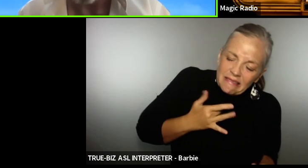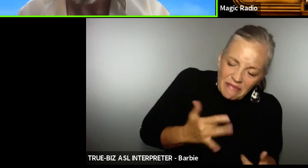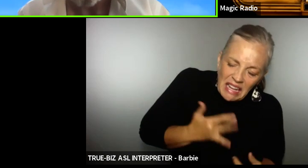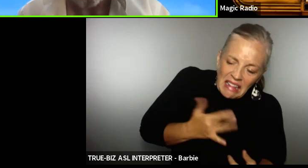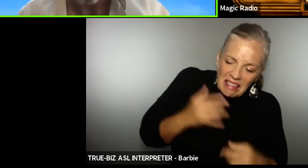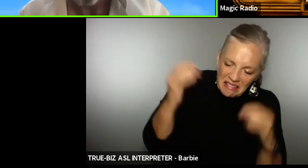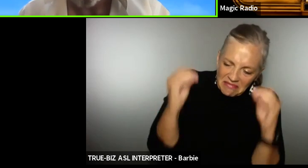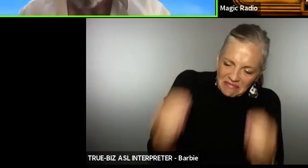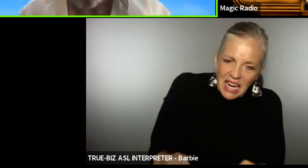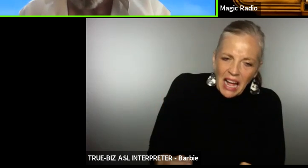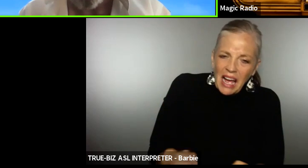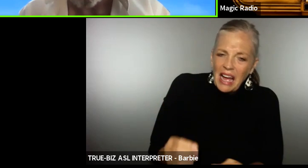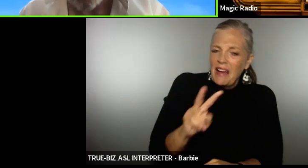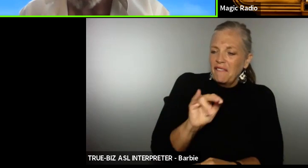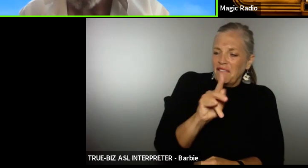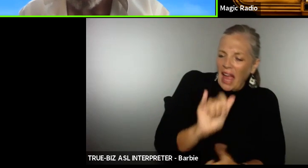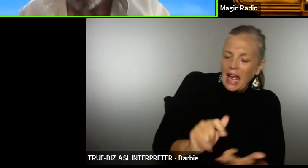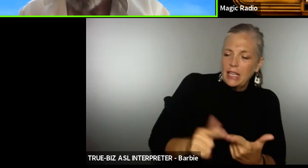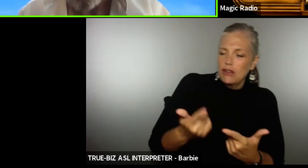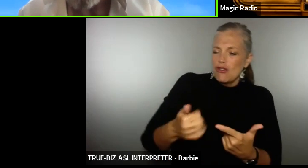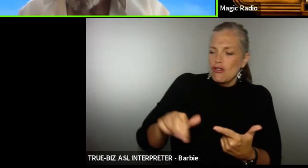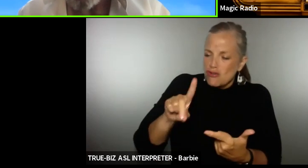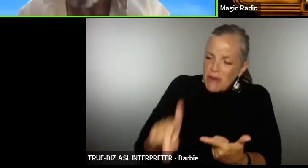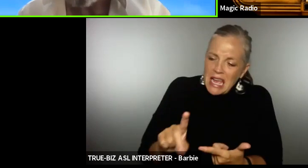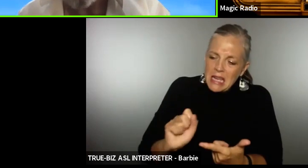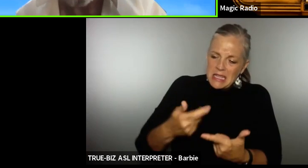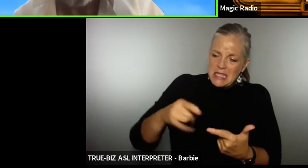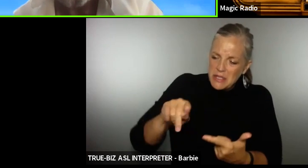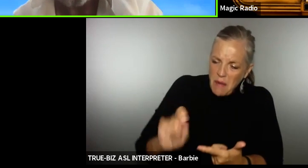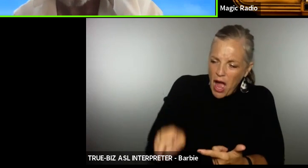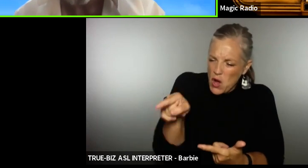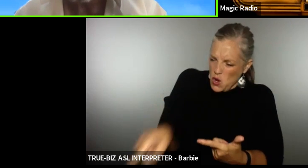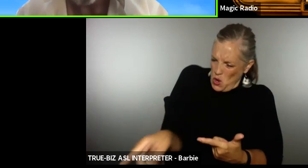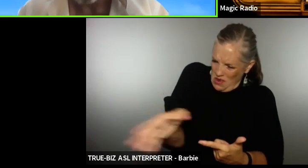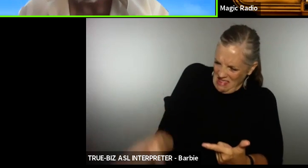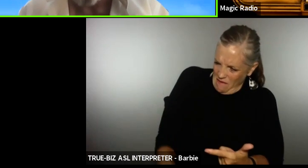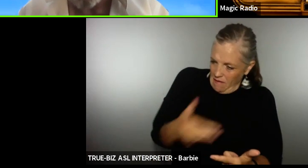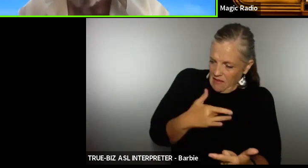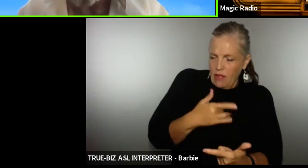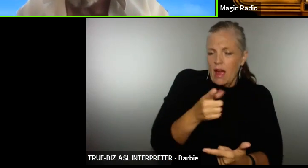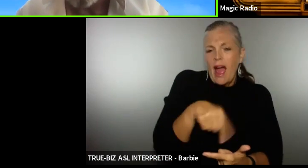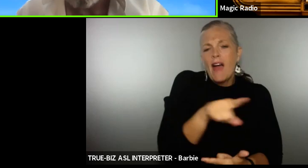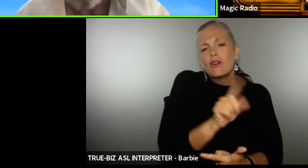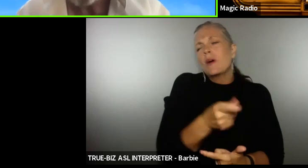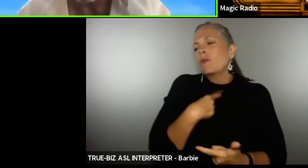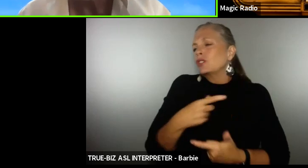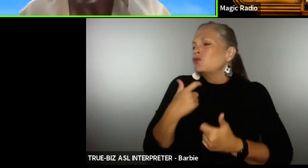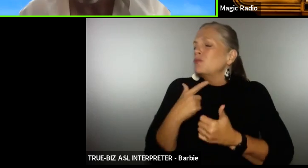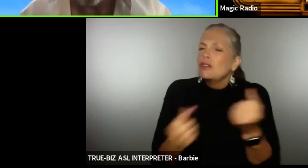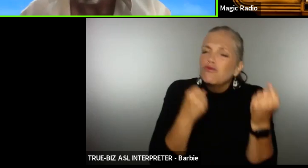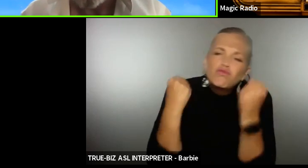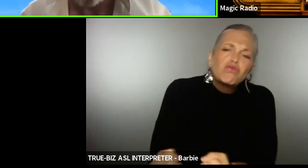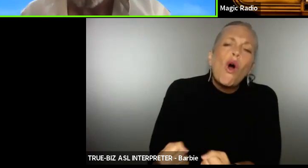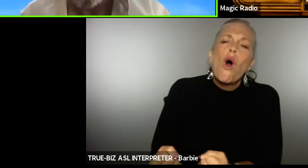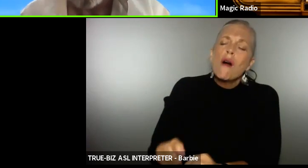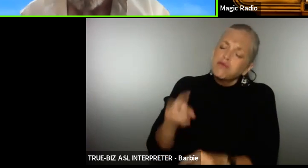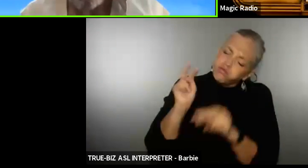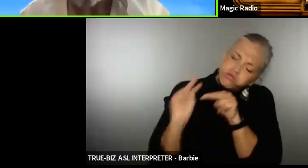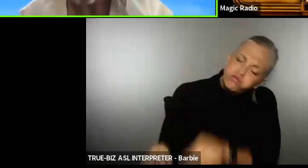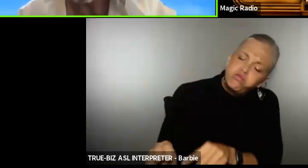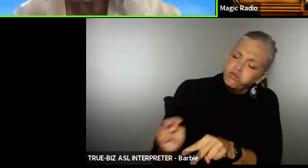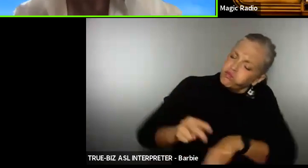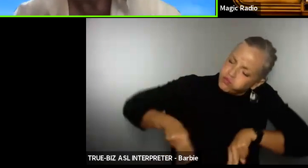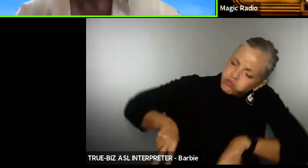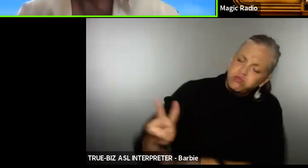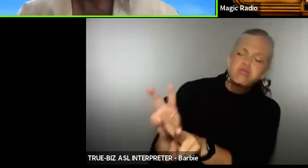greed or spite no not you everyone else wants to be as spirited brave and as lustful for life as you